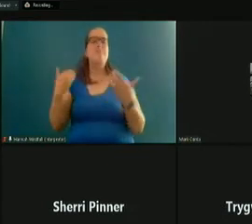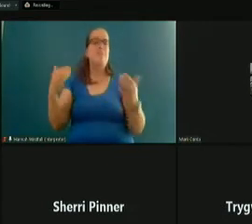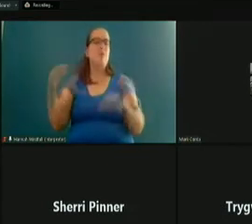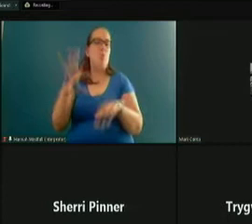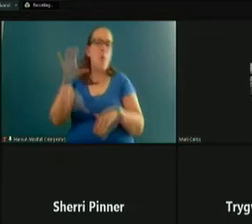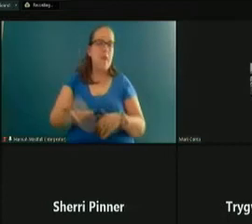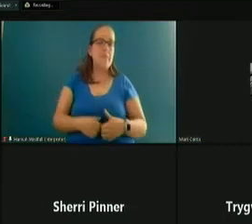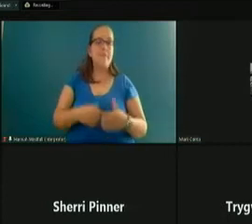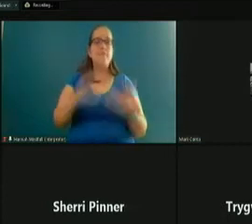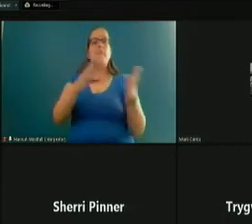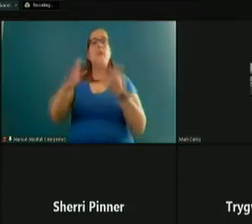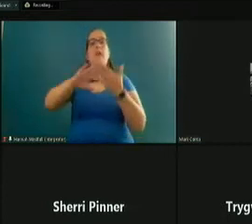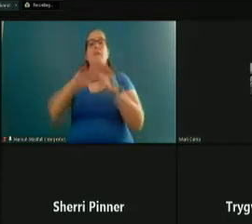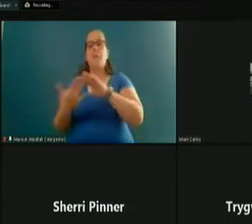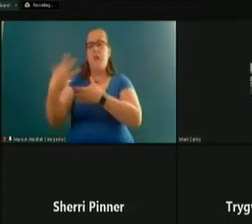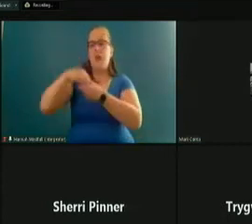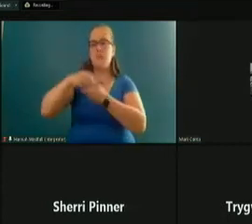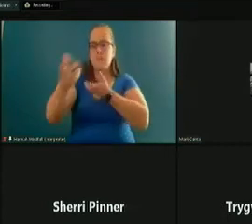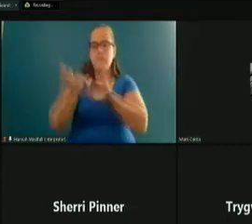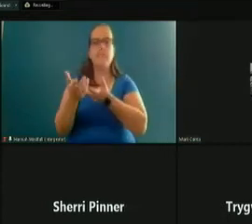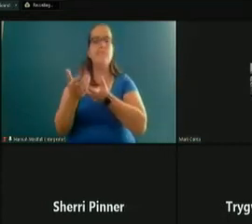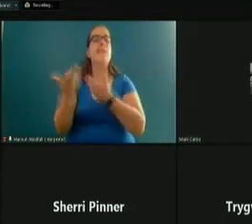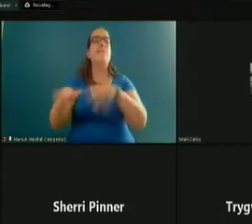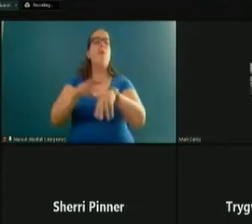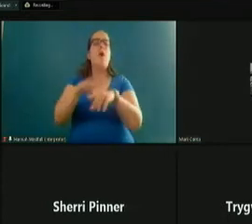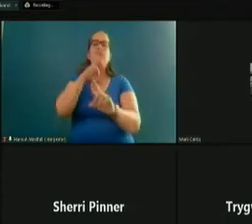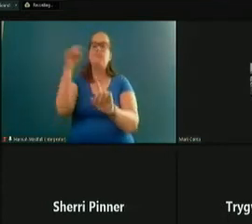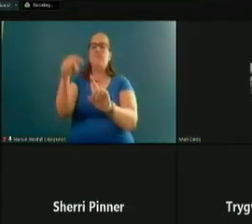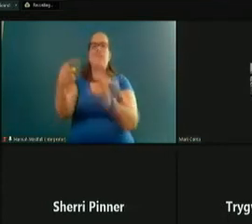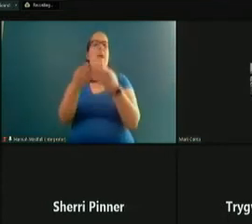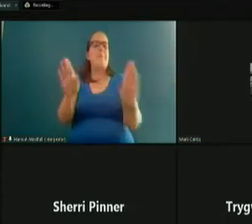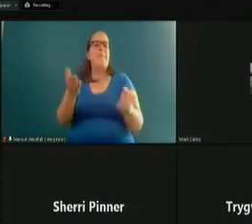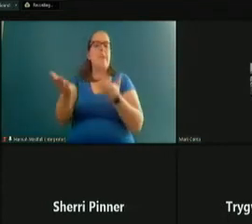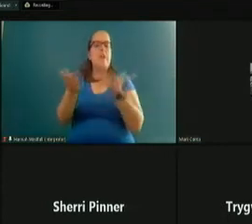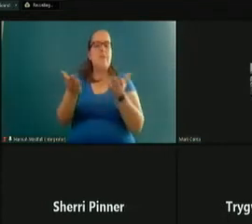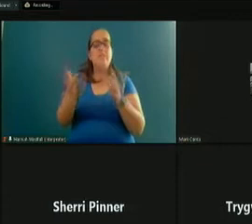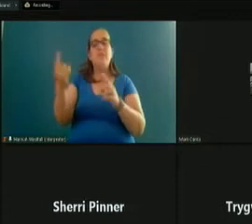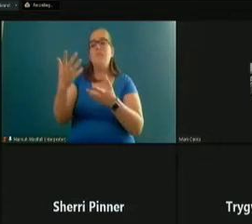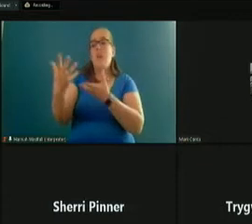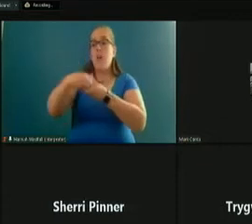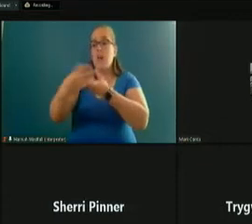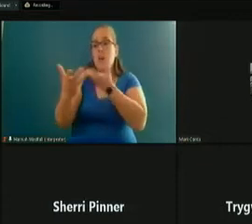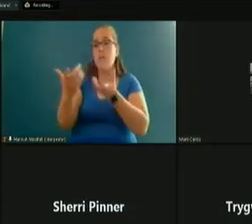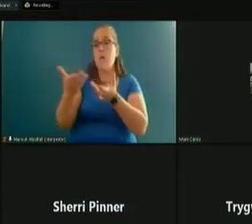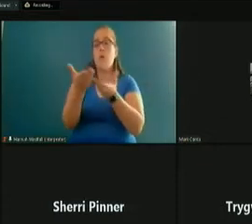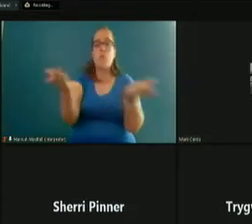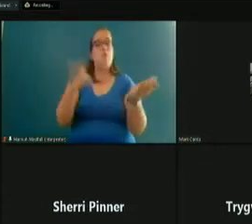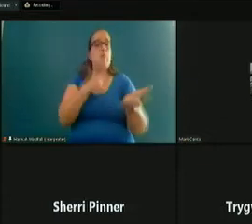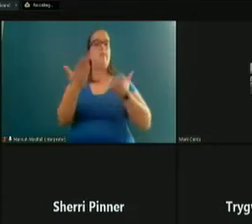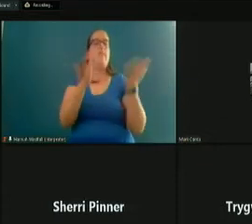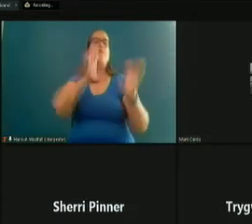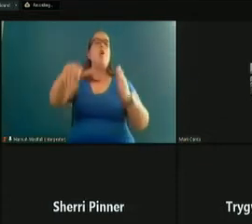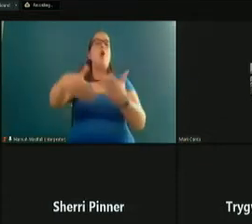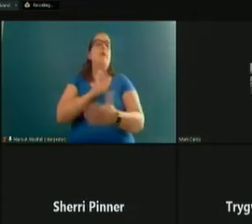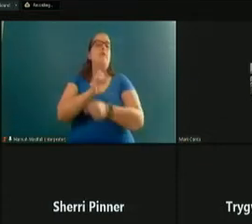Now to community engagement. And, of course, this is the essence of public service, is engaging those we serve in all of our work. Our